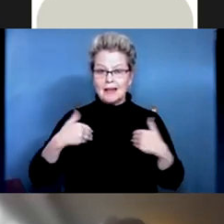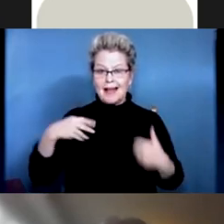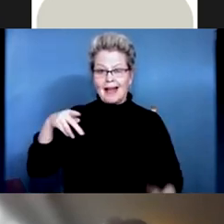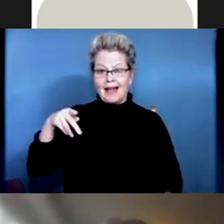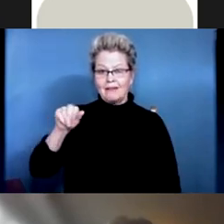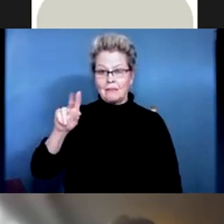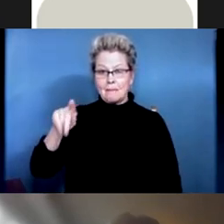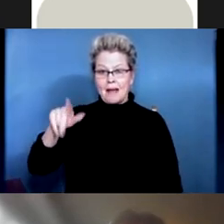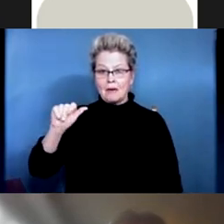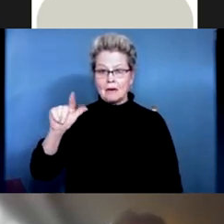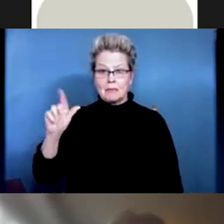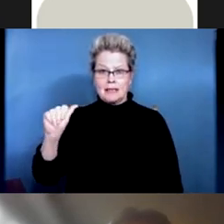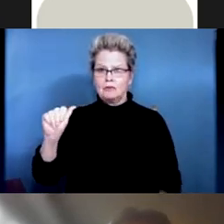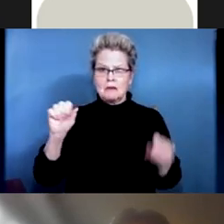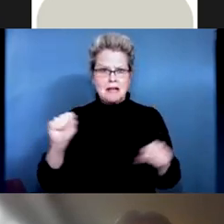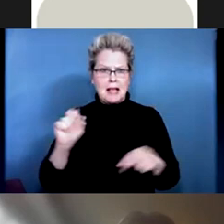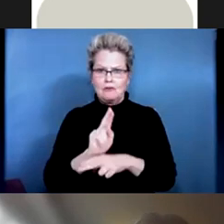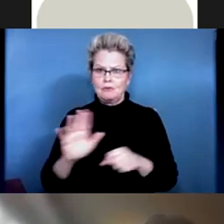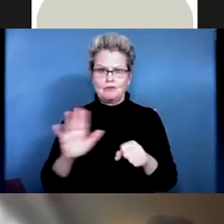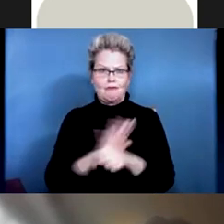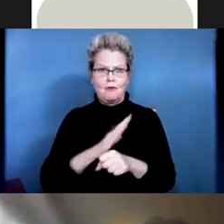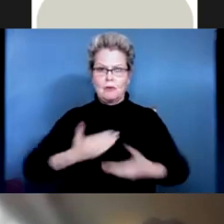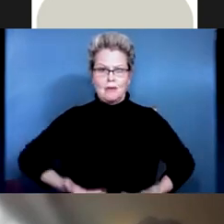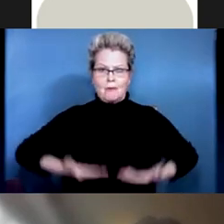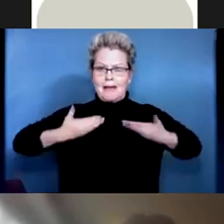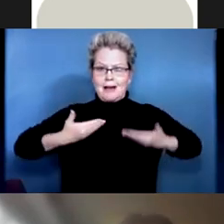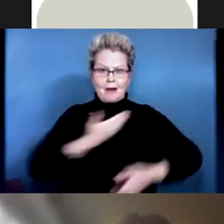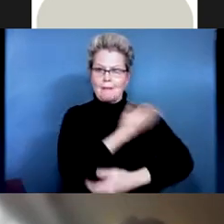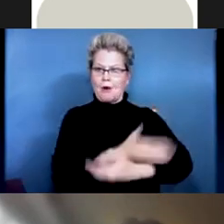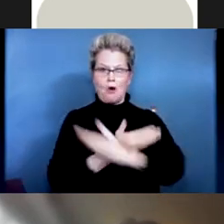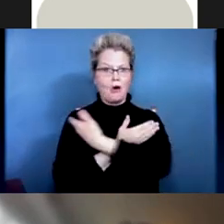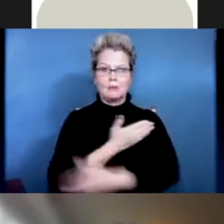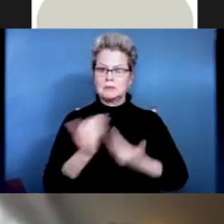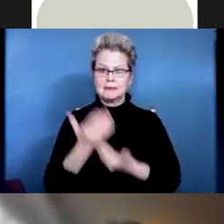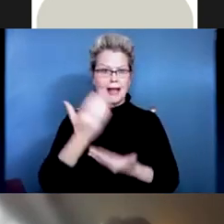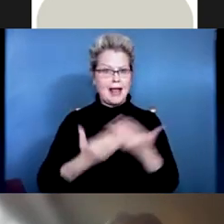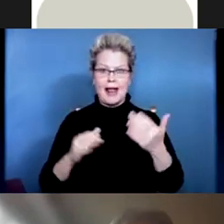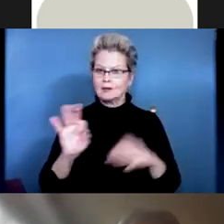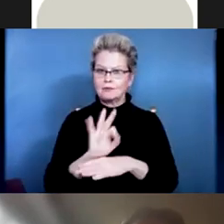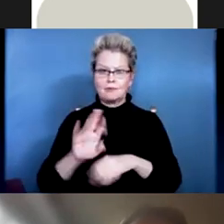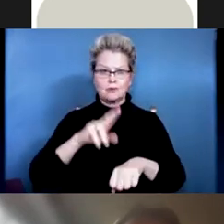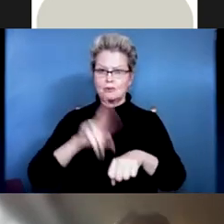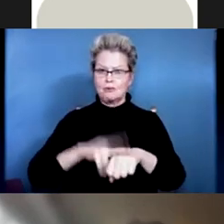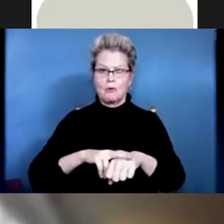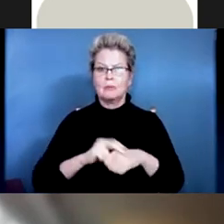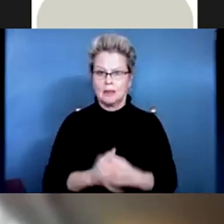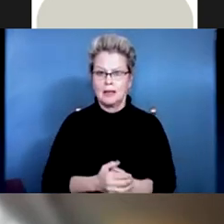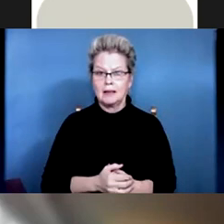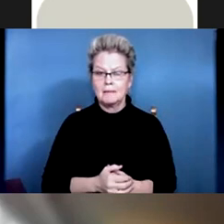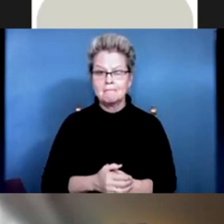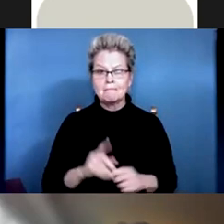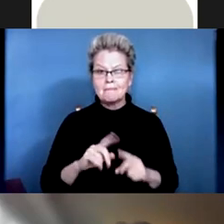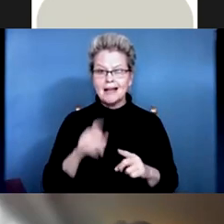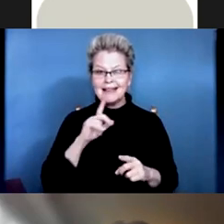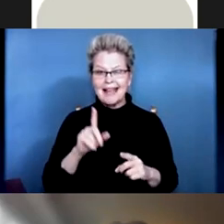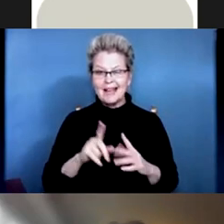upper limb function, their hands function completely normally, and they start to get more function in their